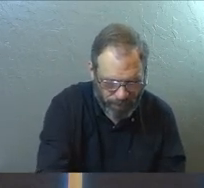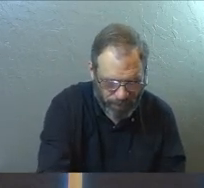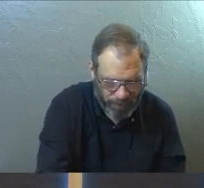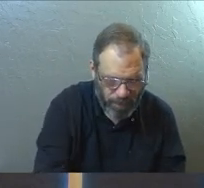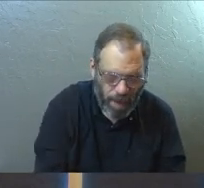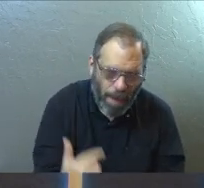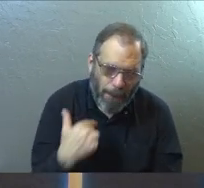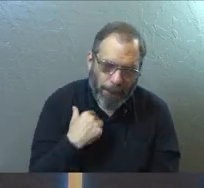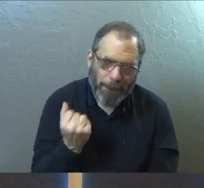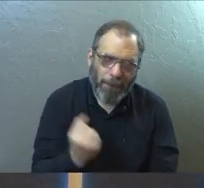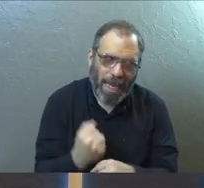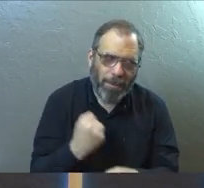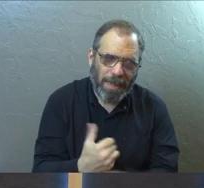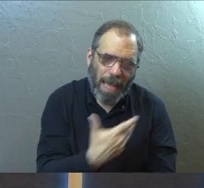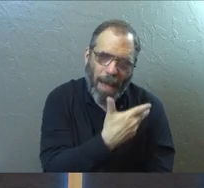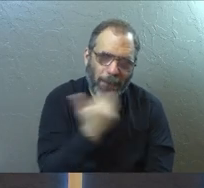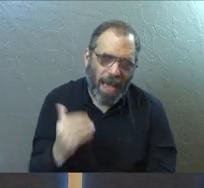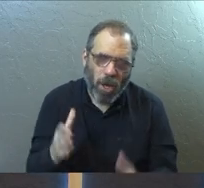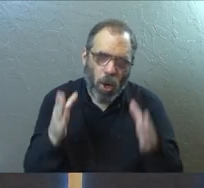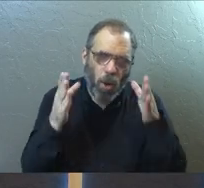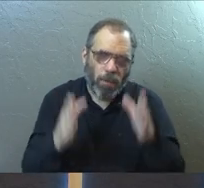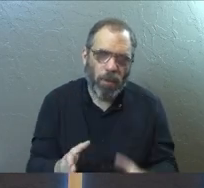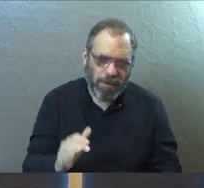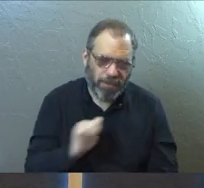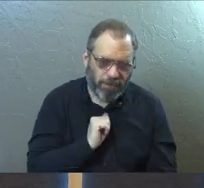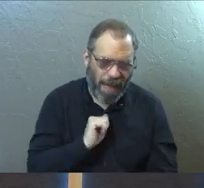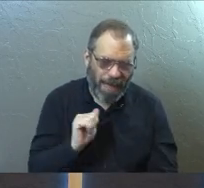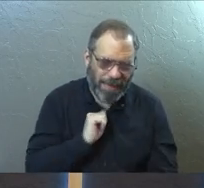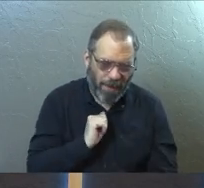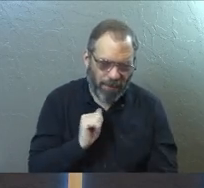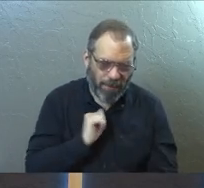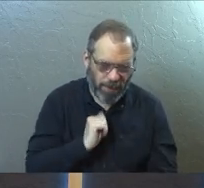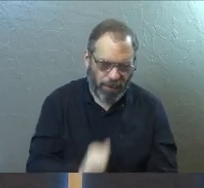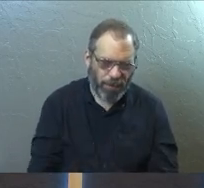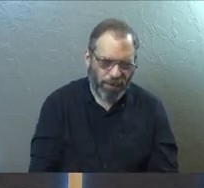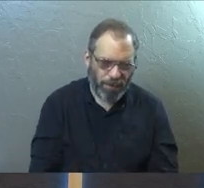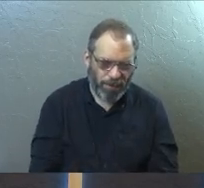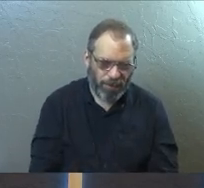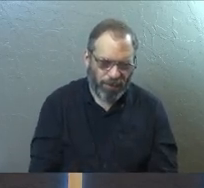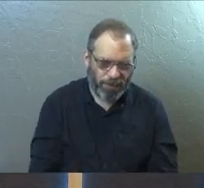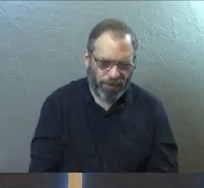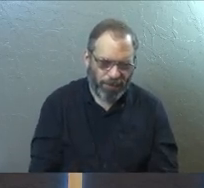But it made me a better man myself to go through that with them.